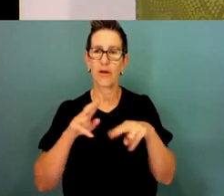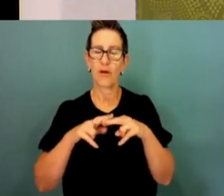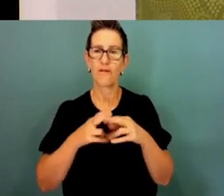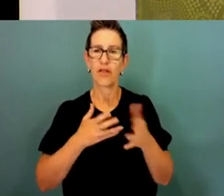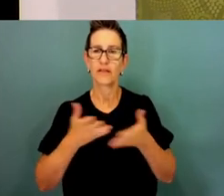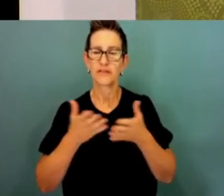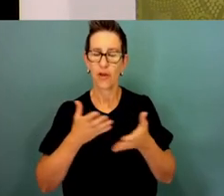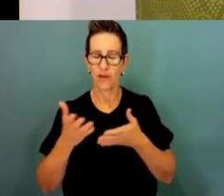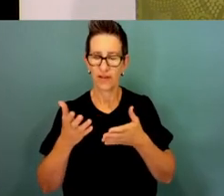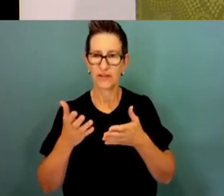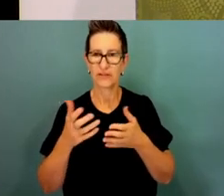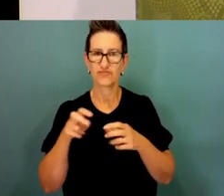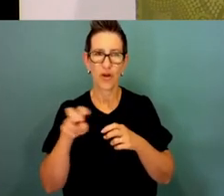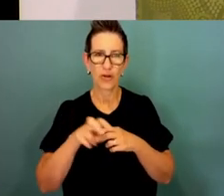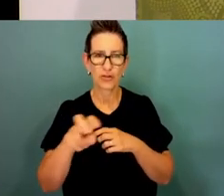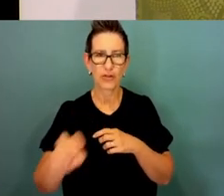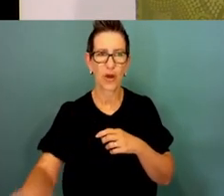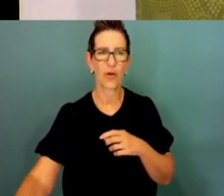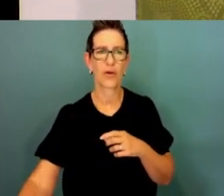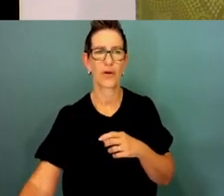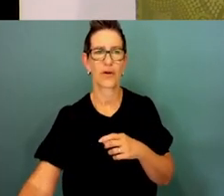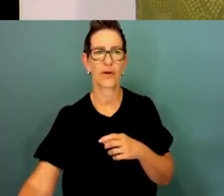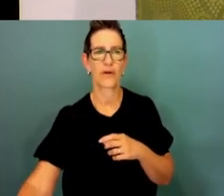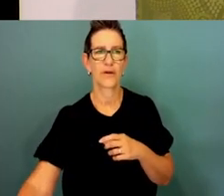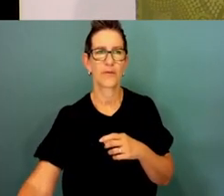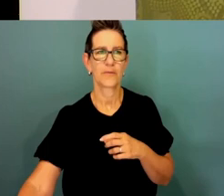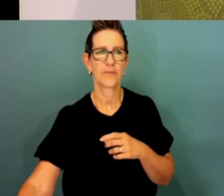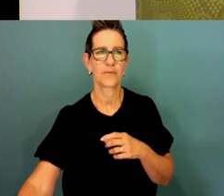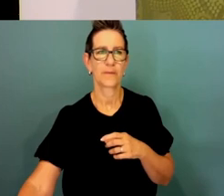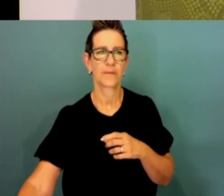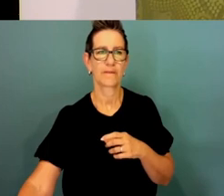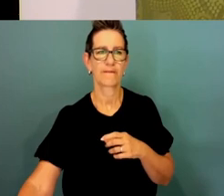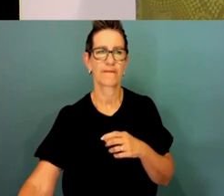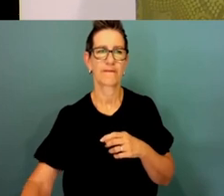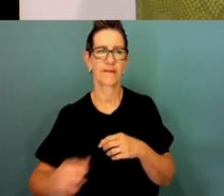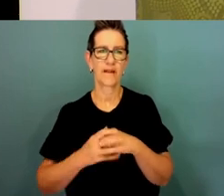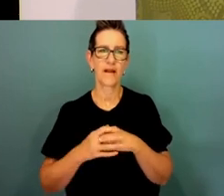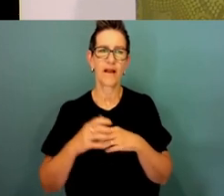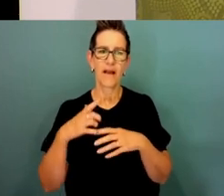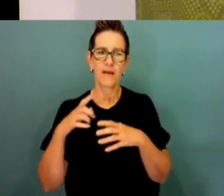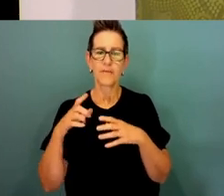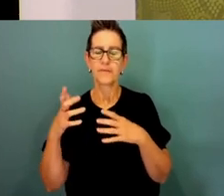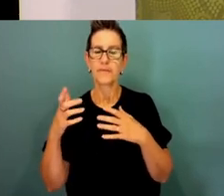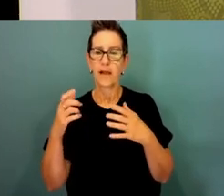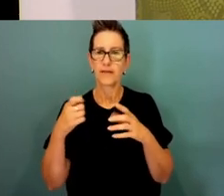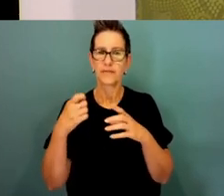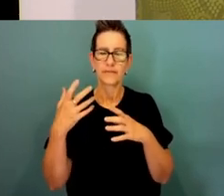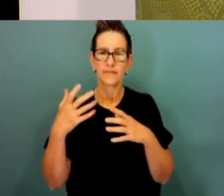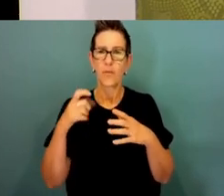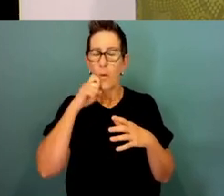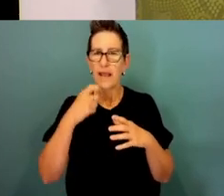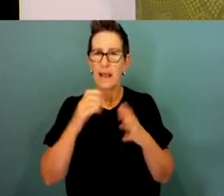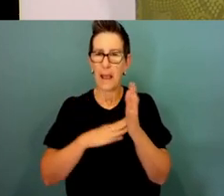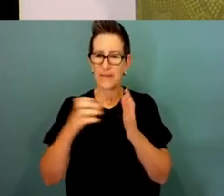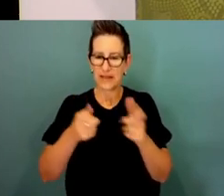I'm a Deputy Secretary in the Department of Foreign Affairs and Trade and also will be your emcee and facilitator today.